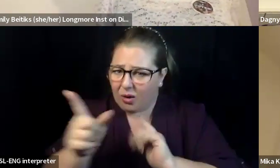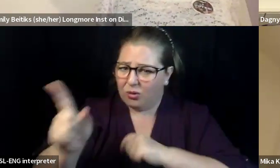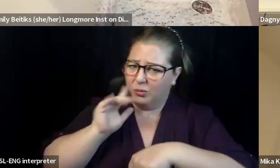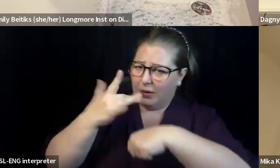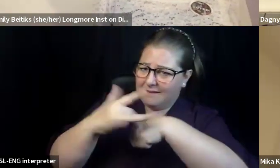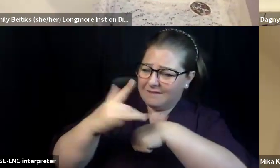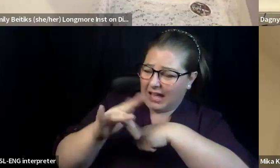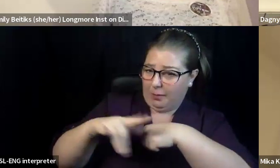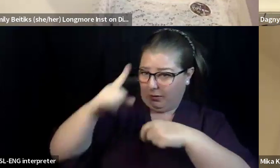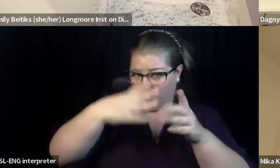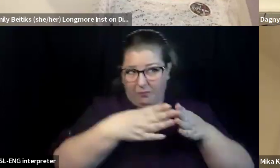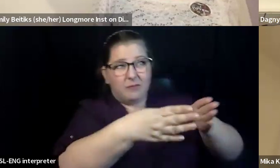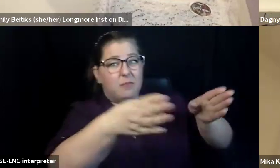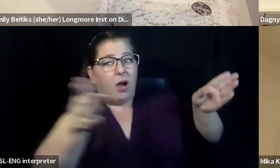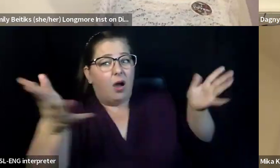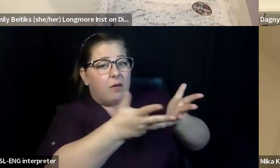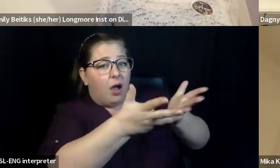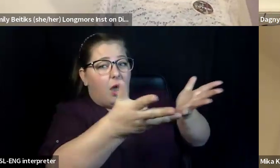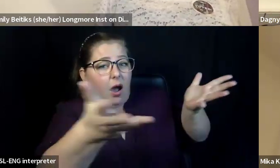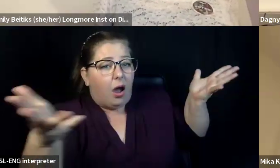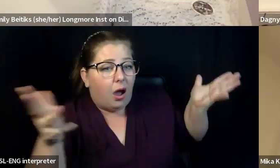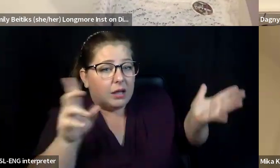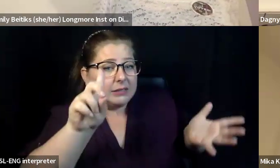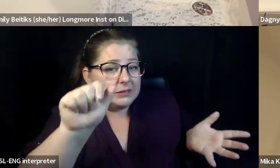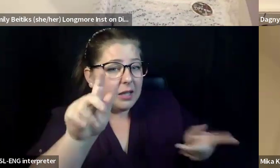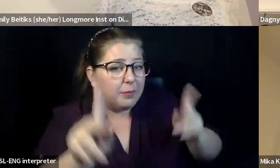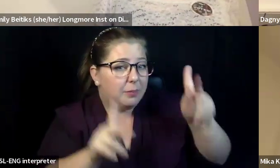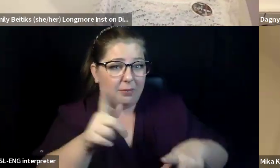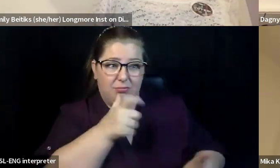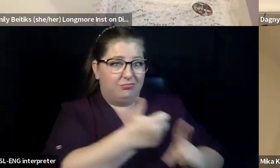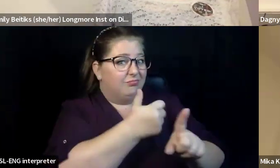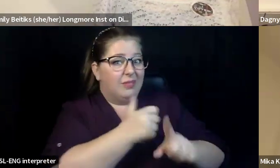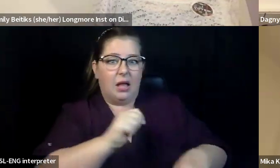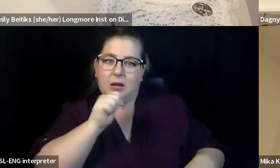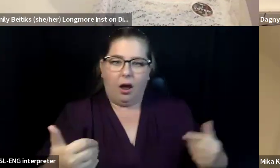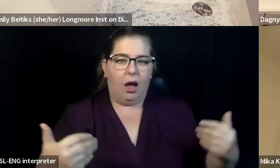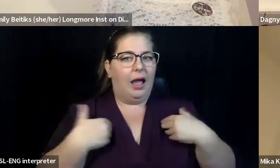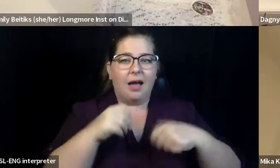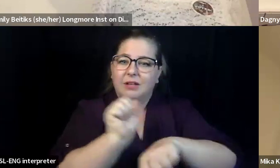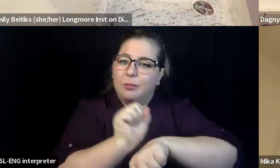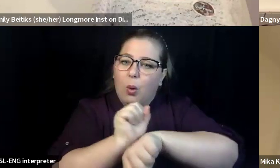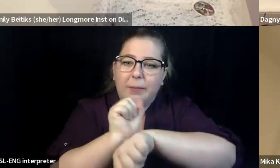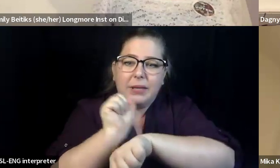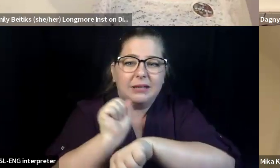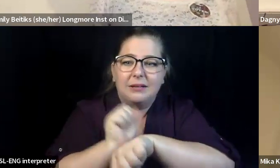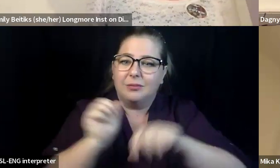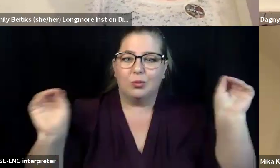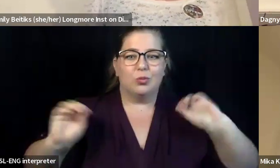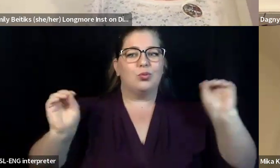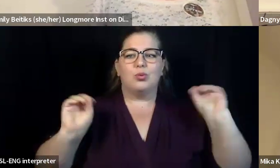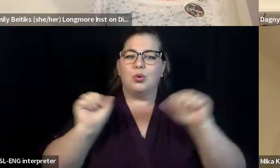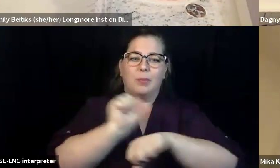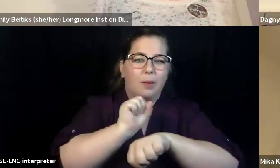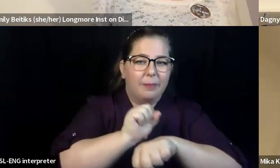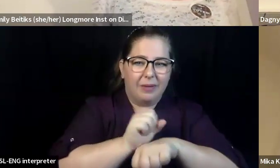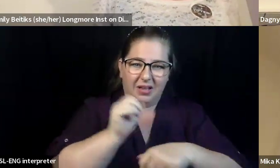into thinking that, Oh, I'm on social security. I can find housing now when really you can't, you know? Thank you. Thank you. We'll,